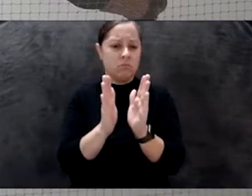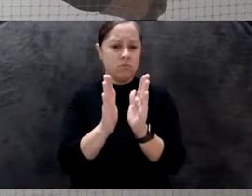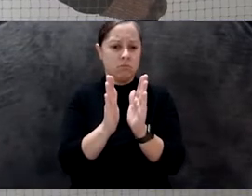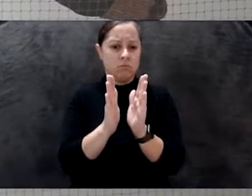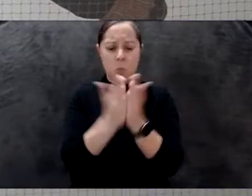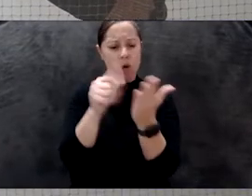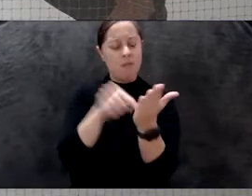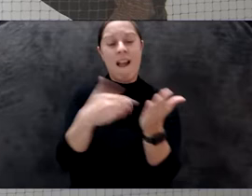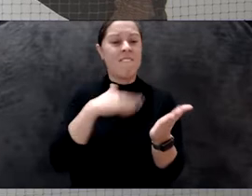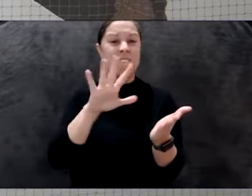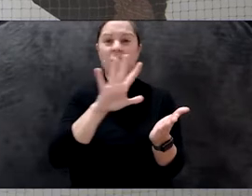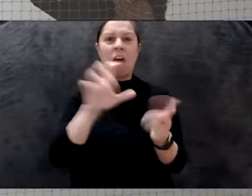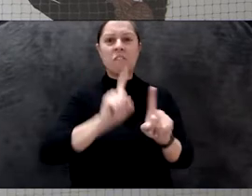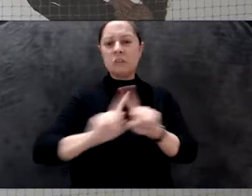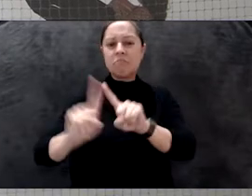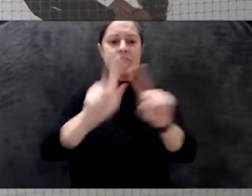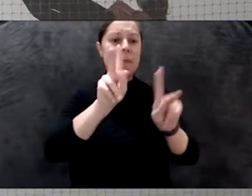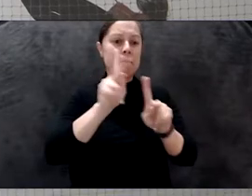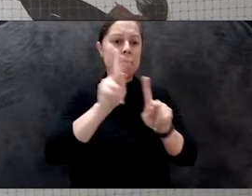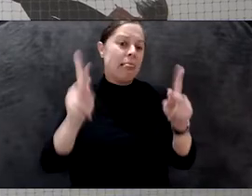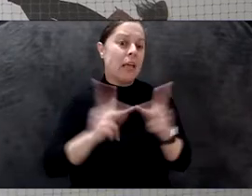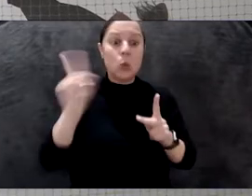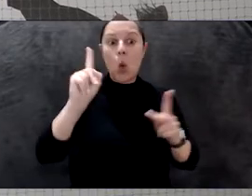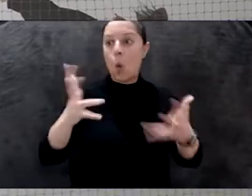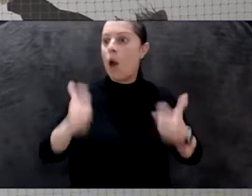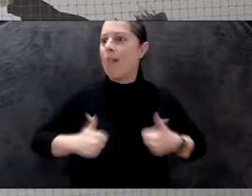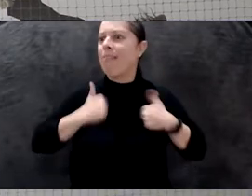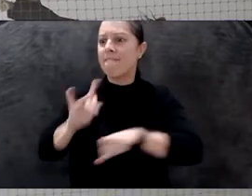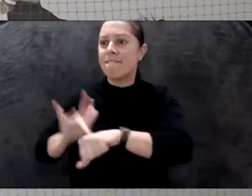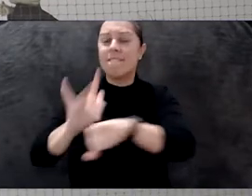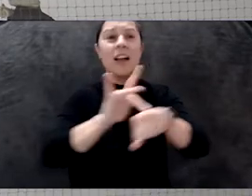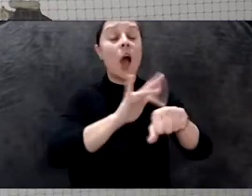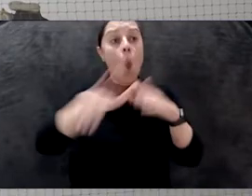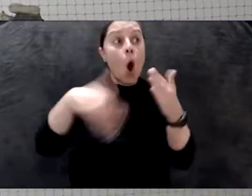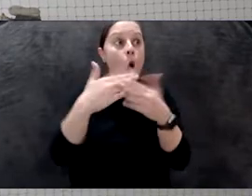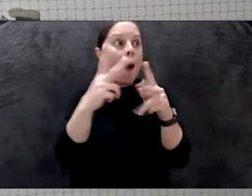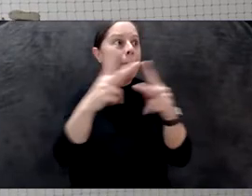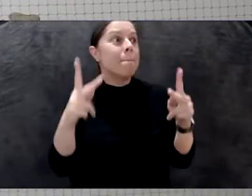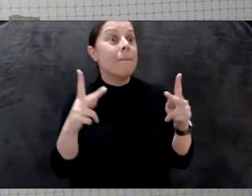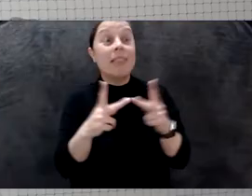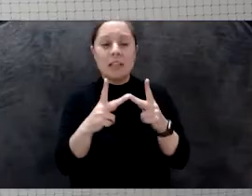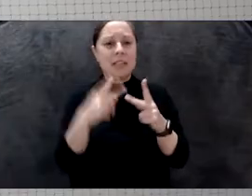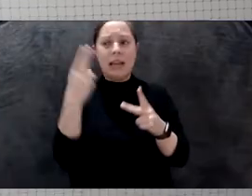places to live. And I remember this is all these places that he described as either special cities,